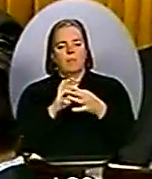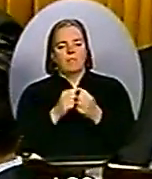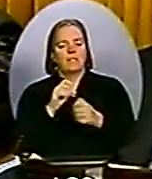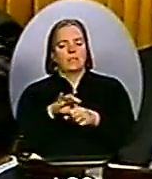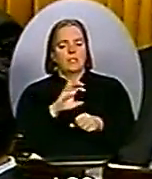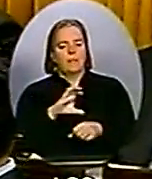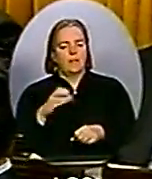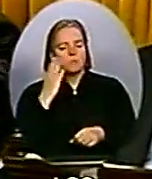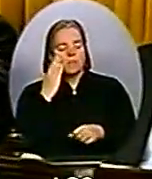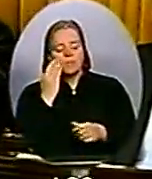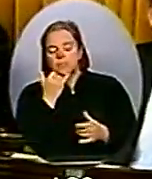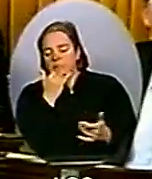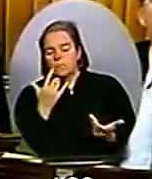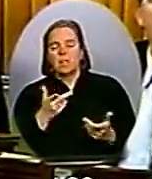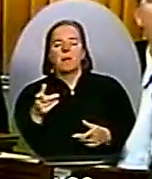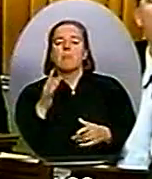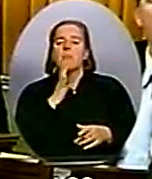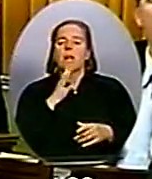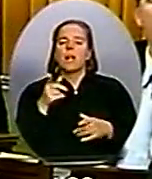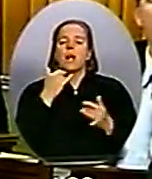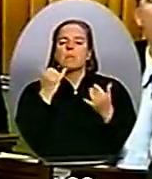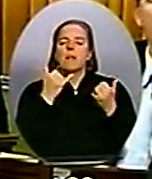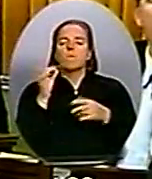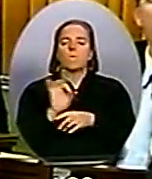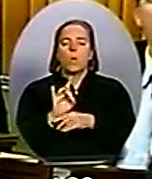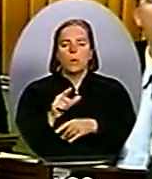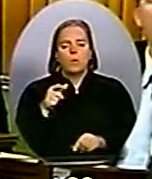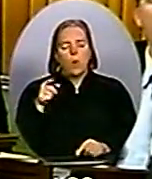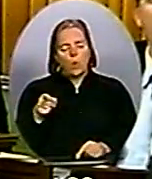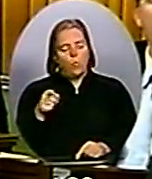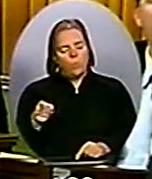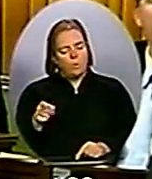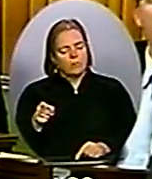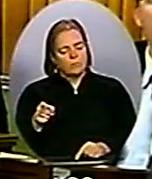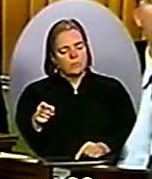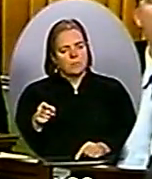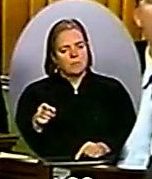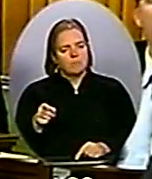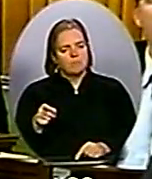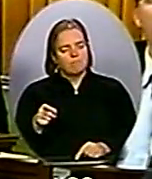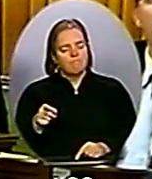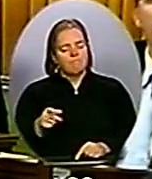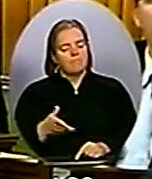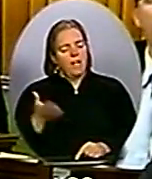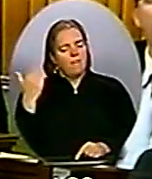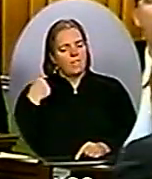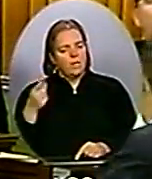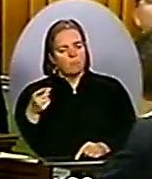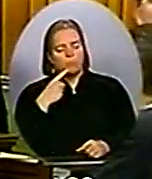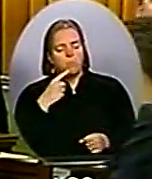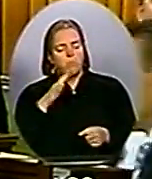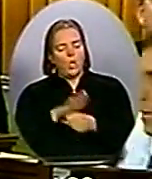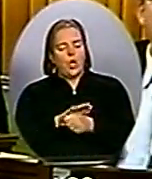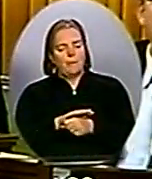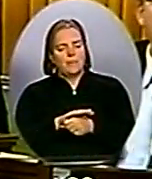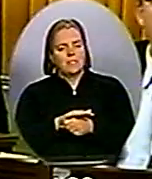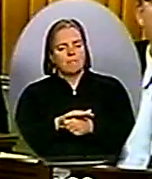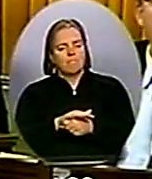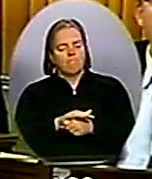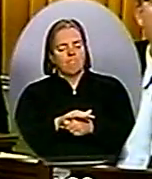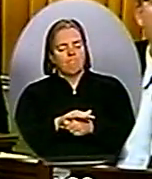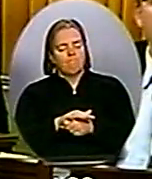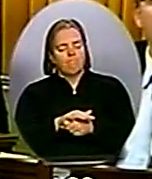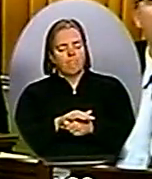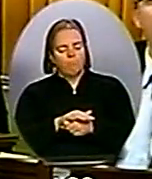was him that played a dirty trick on his own constituents after promising election after election to oppose the long gun registry. When he had the chance,